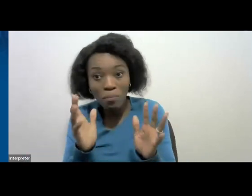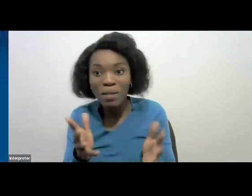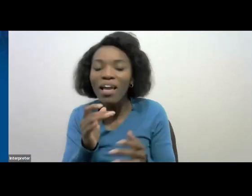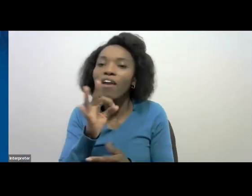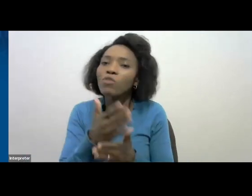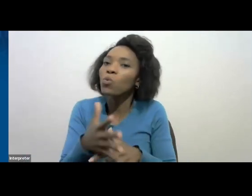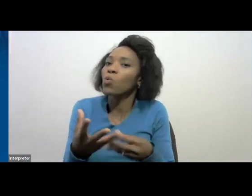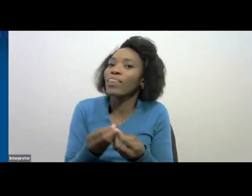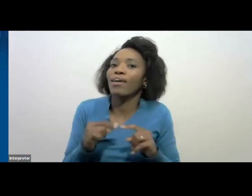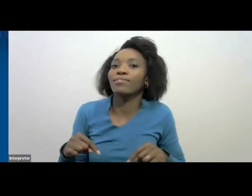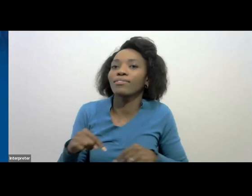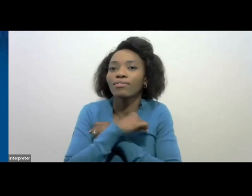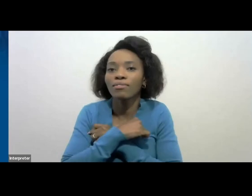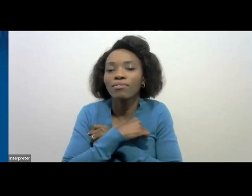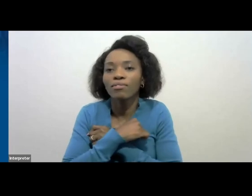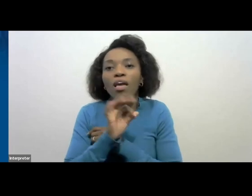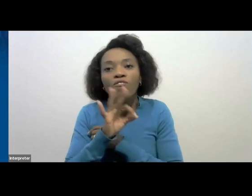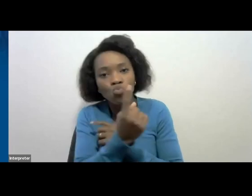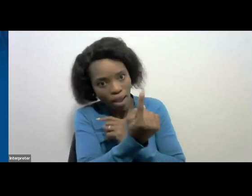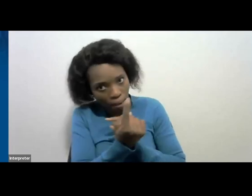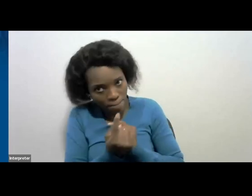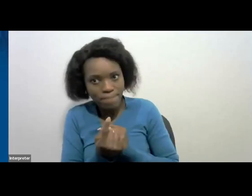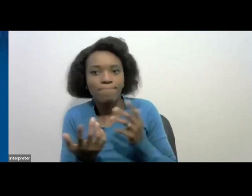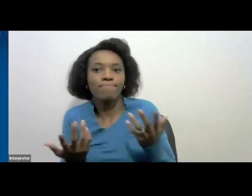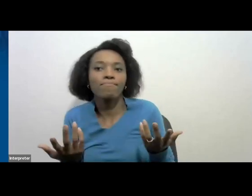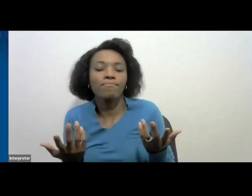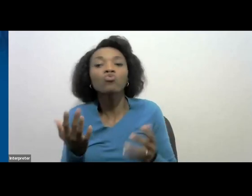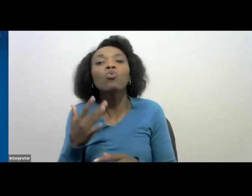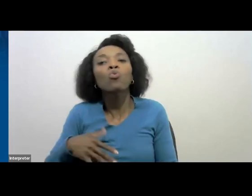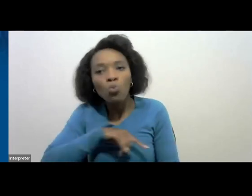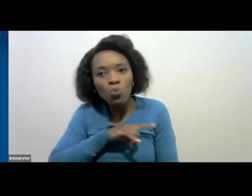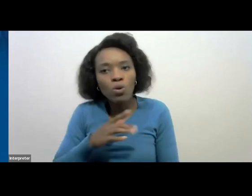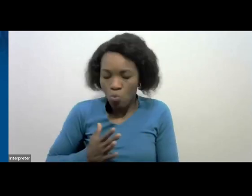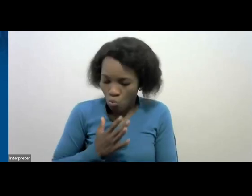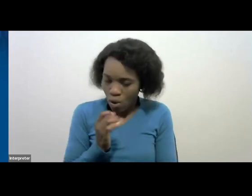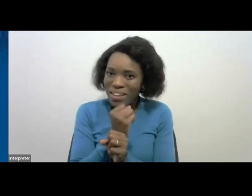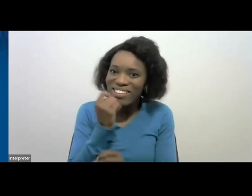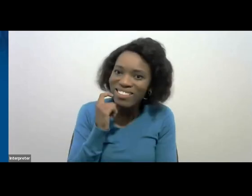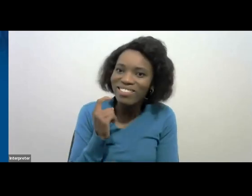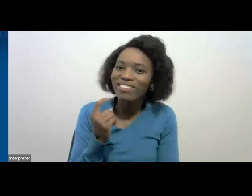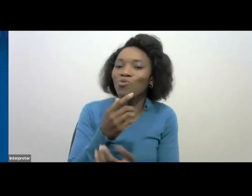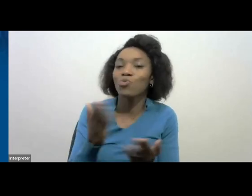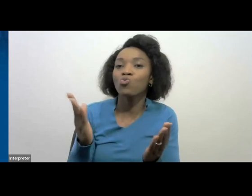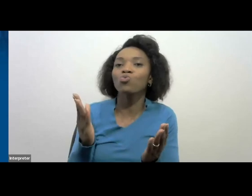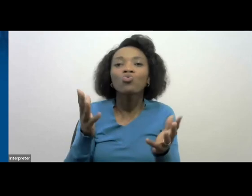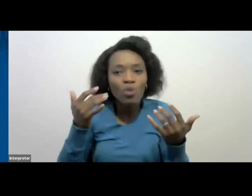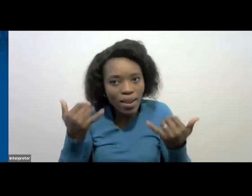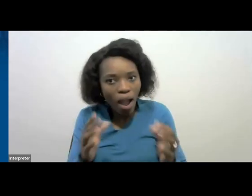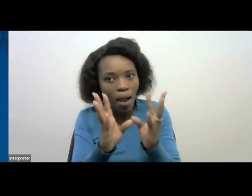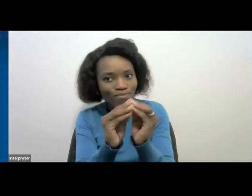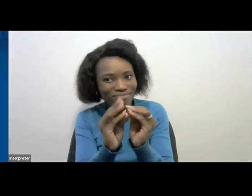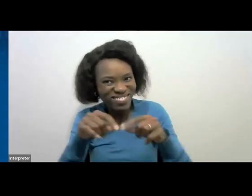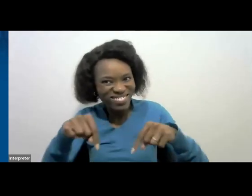us and if you come through and we wanted to make it easy by having this kind of session that we educate you